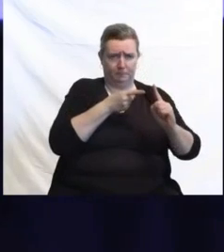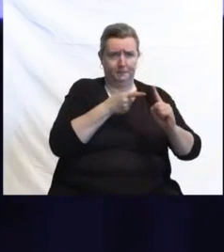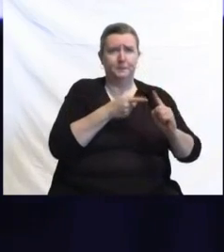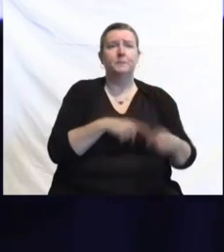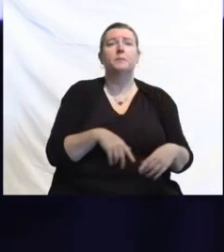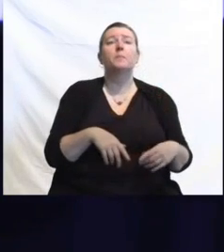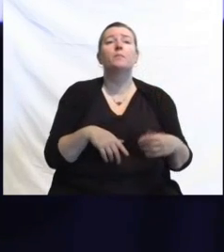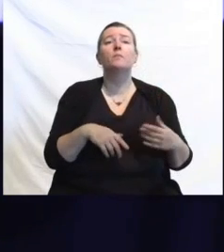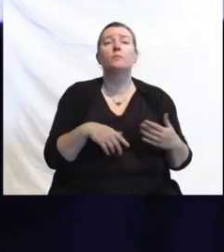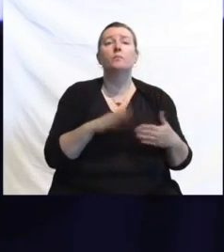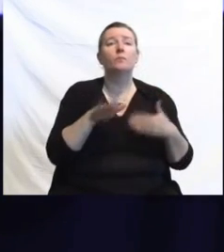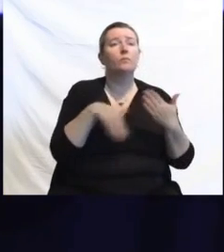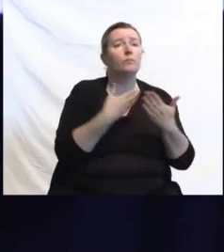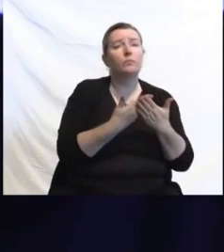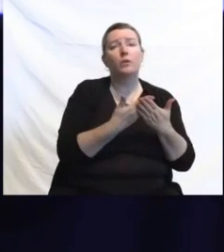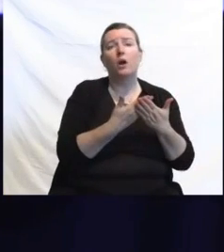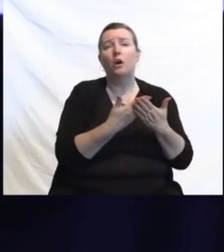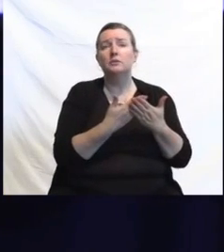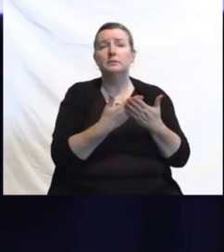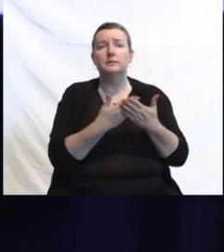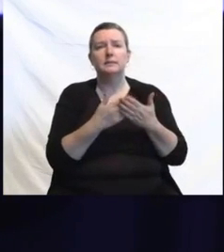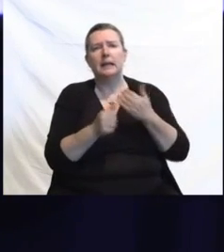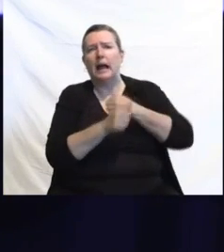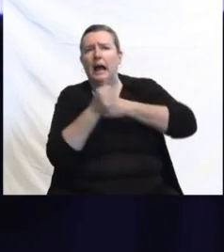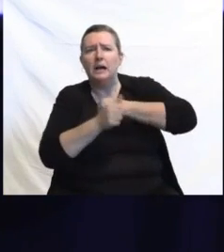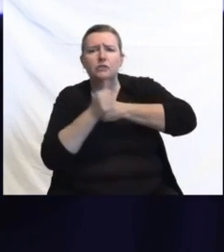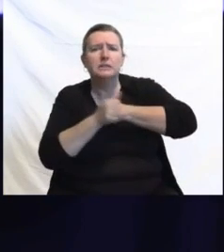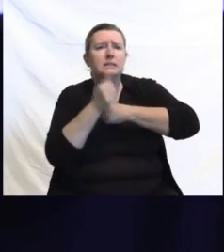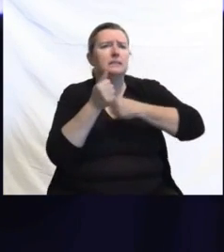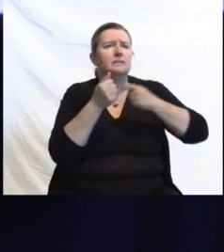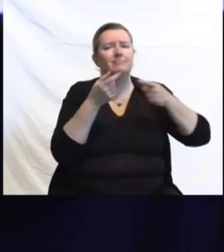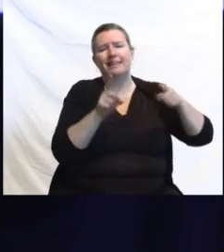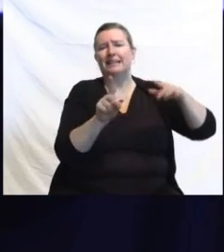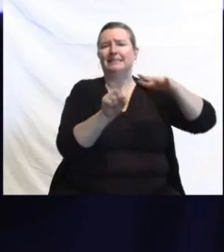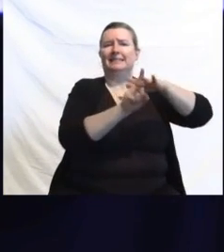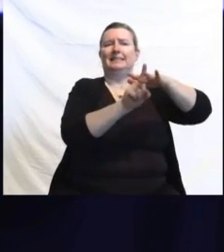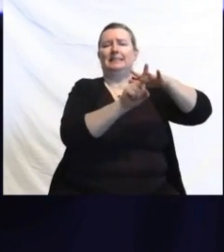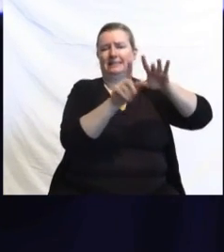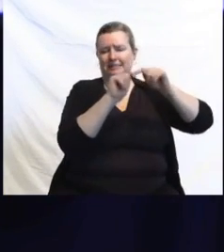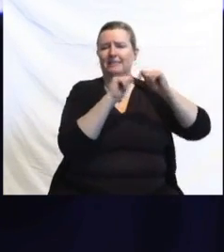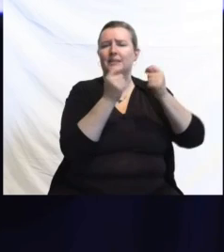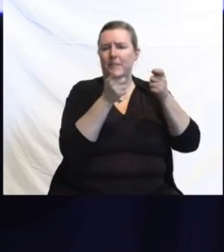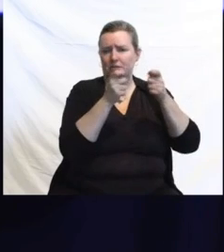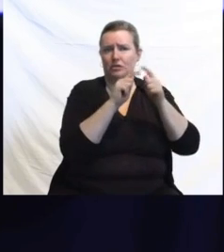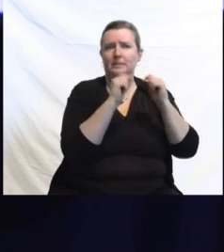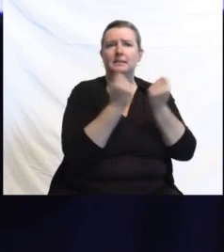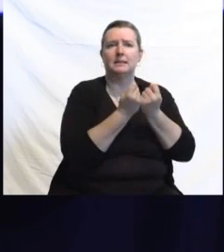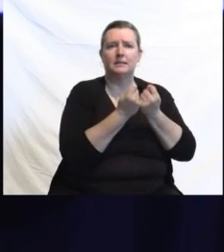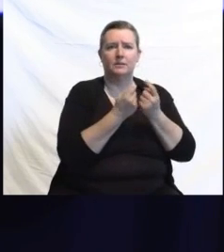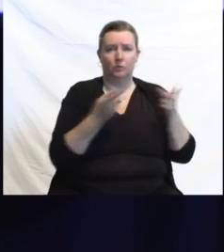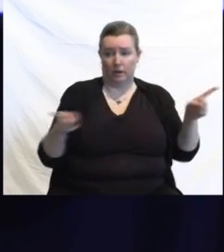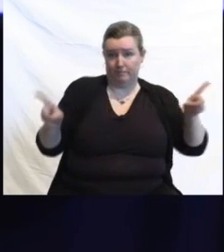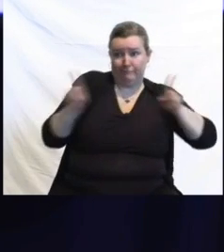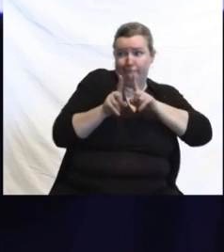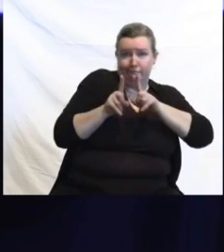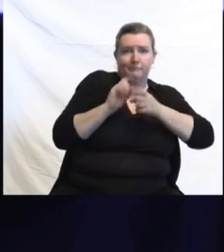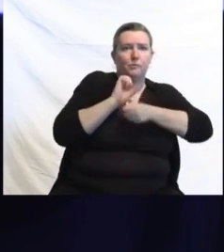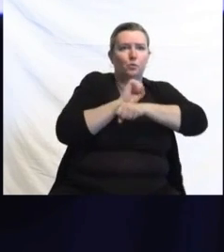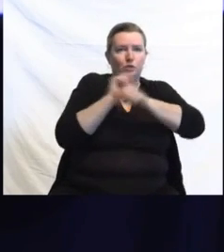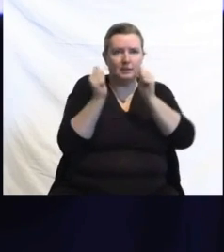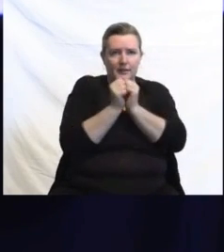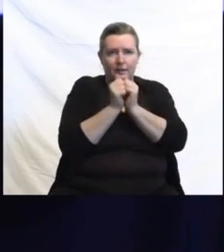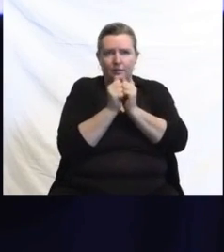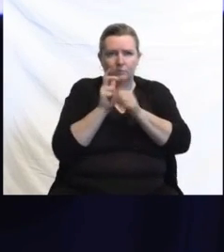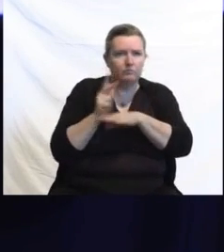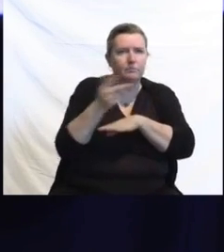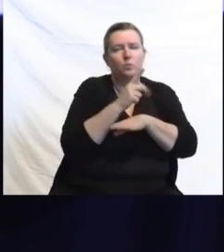continues to support the vaccination efforts with Department of Health using those rapid mobile response teams throughout the